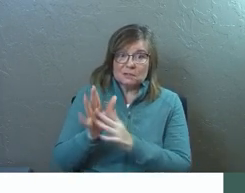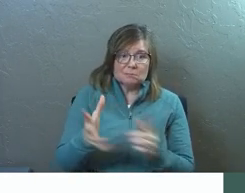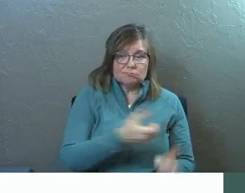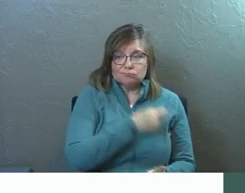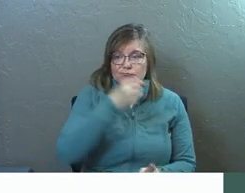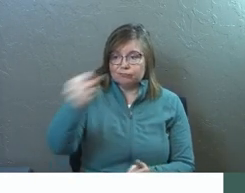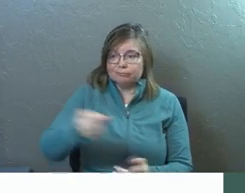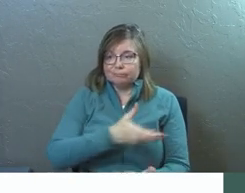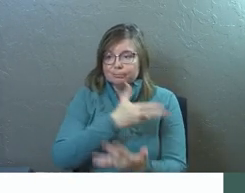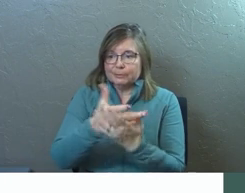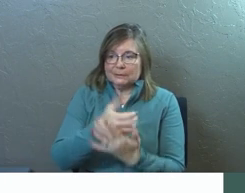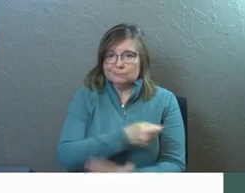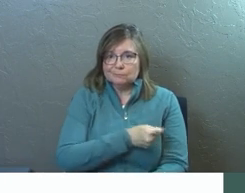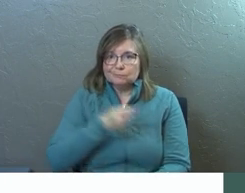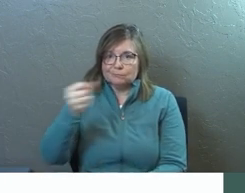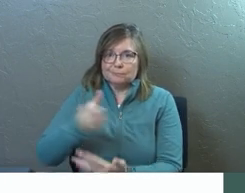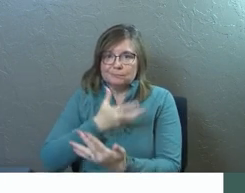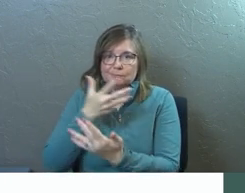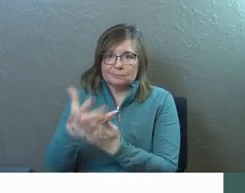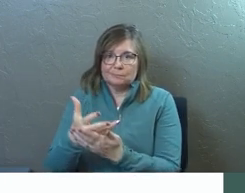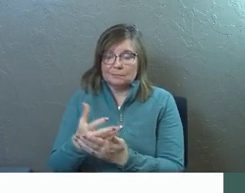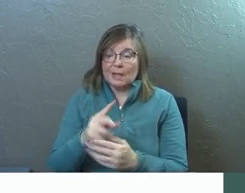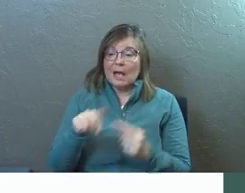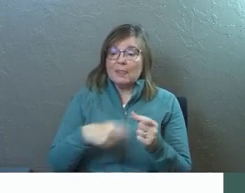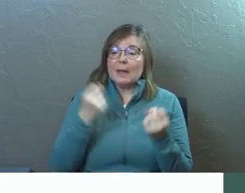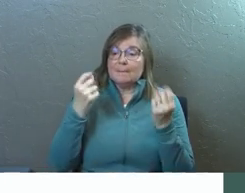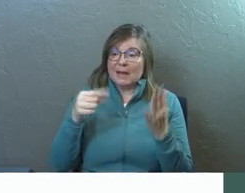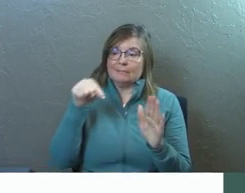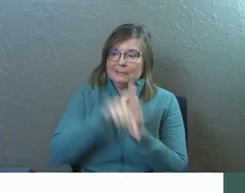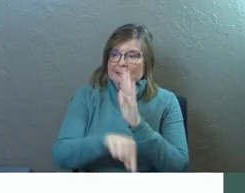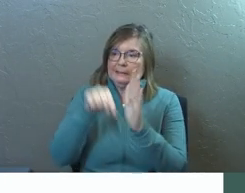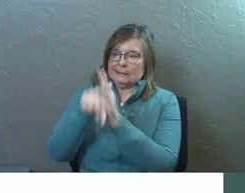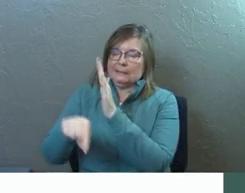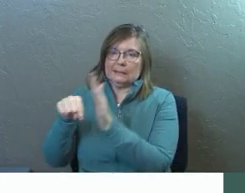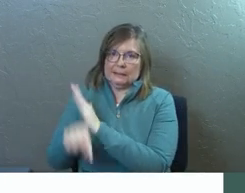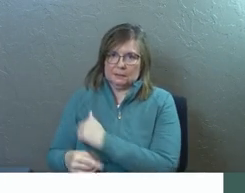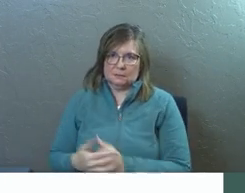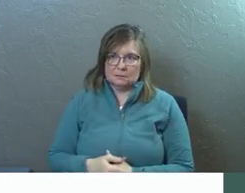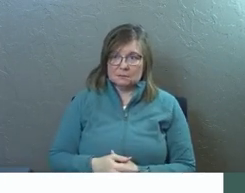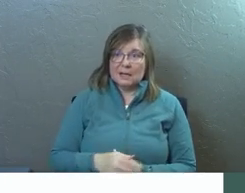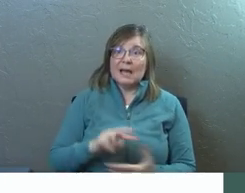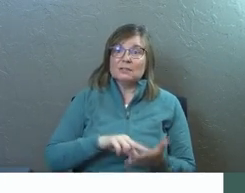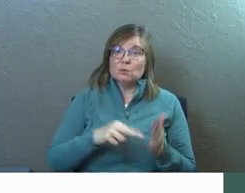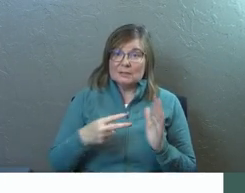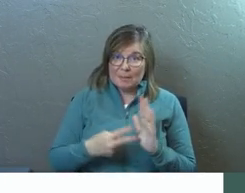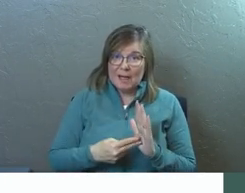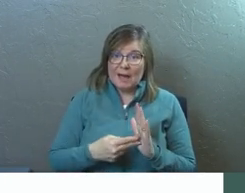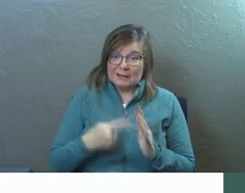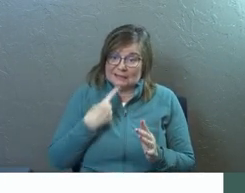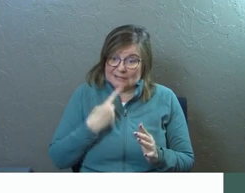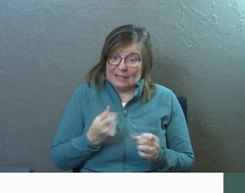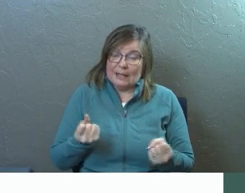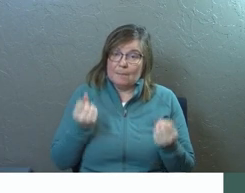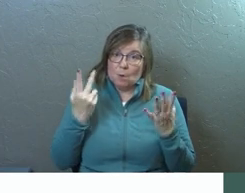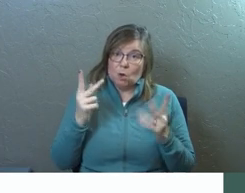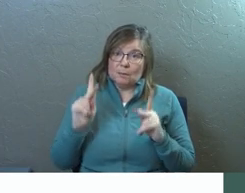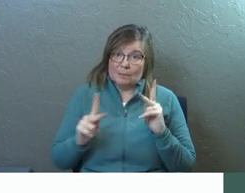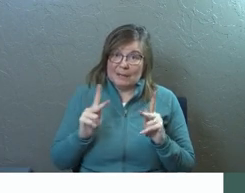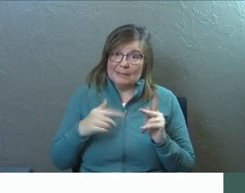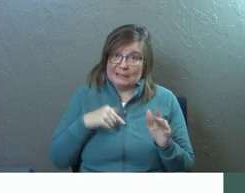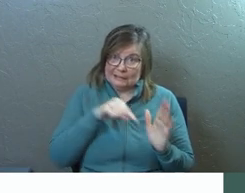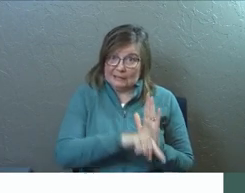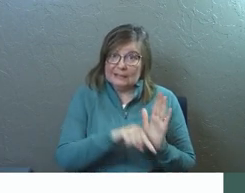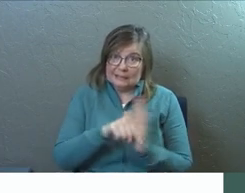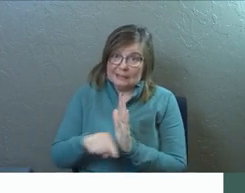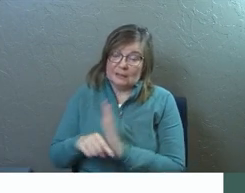put to the death, I cast my vote against them. And he's implying there, there were multiple Christians that he had put to